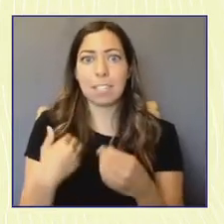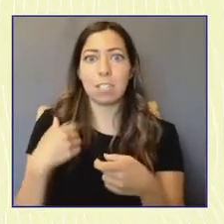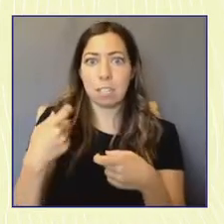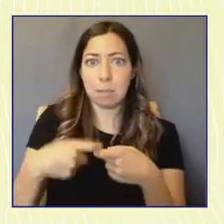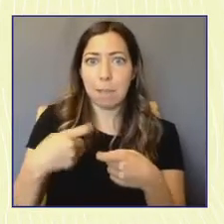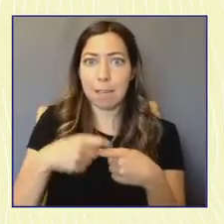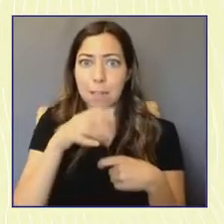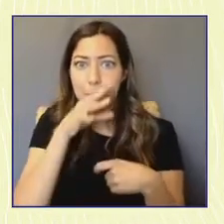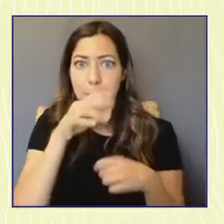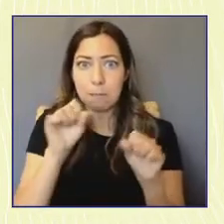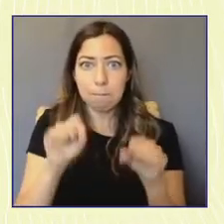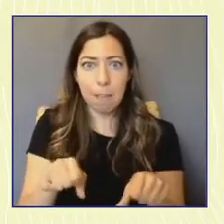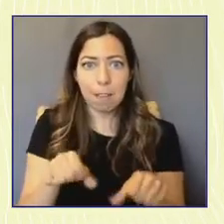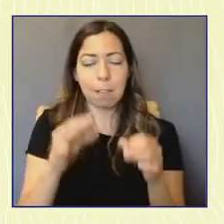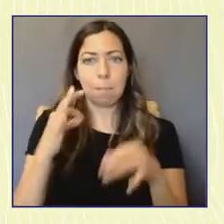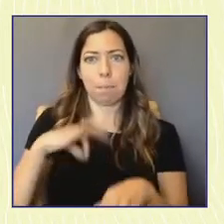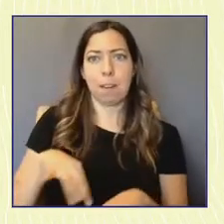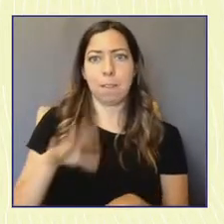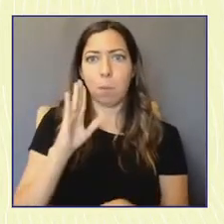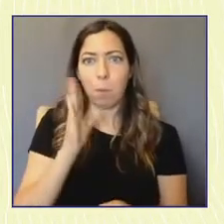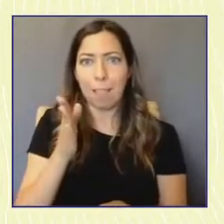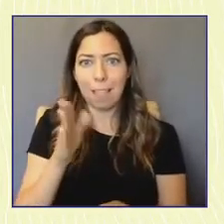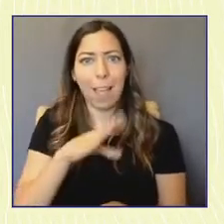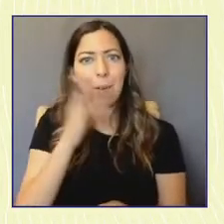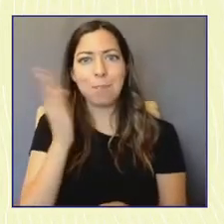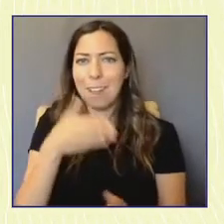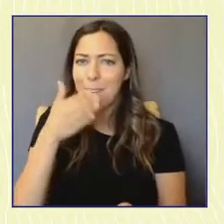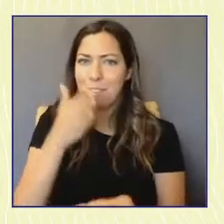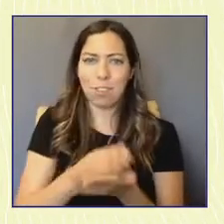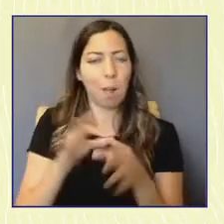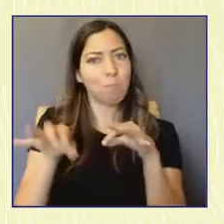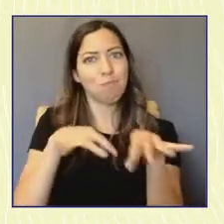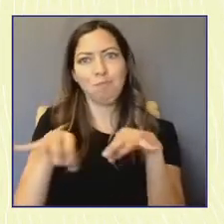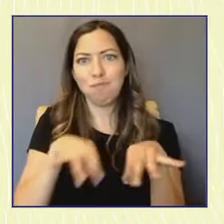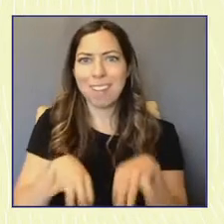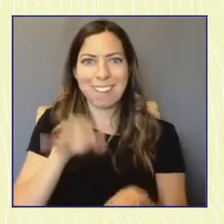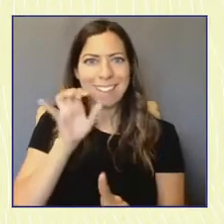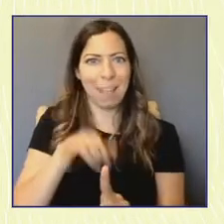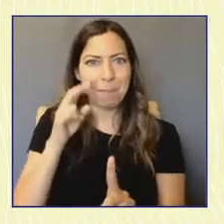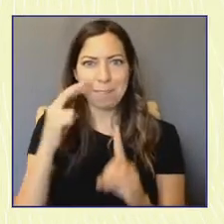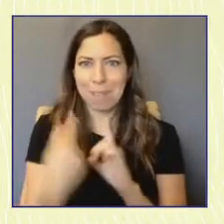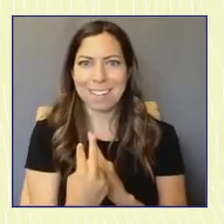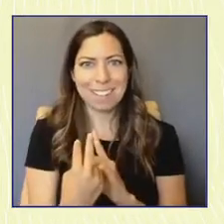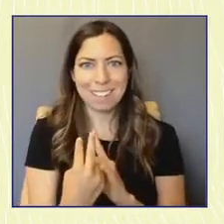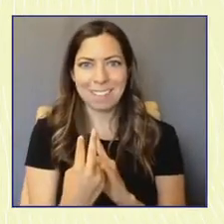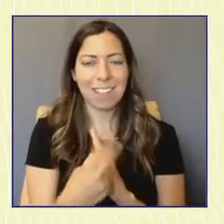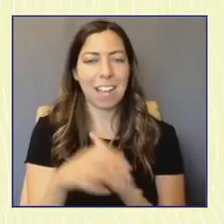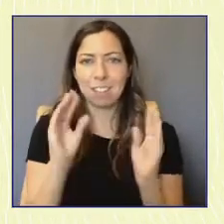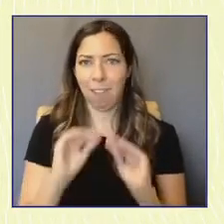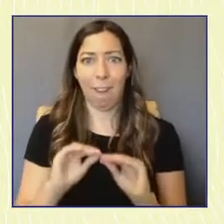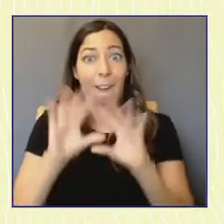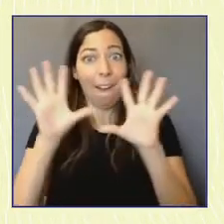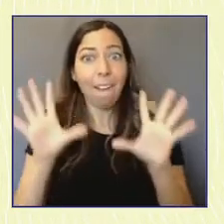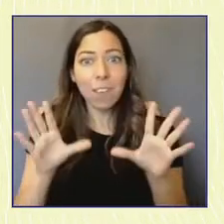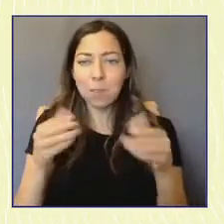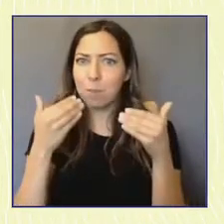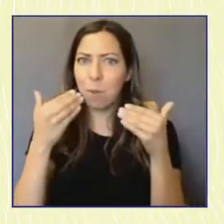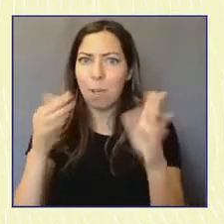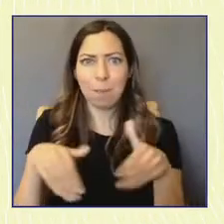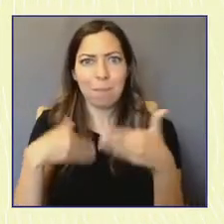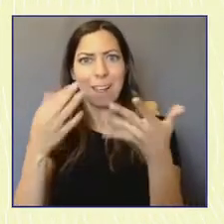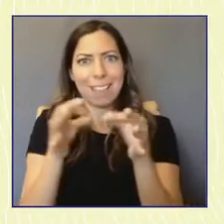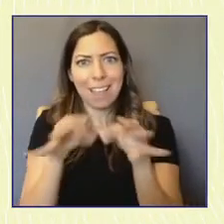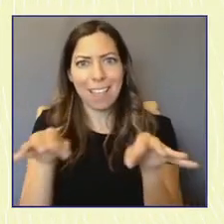And I will never stop talking about that because it's like a no-brainer. If your population is